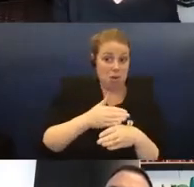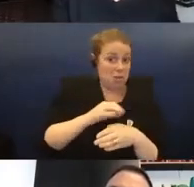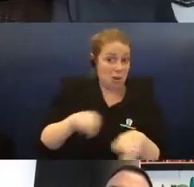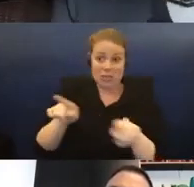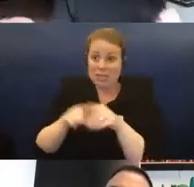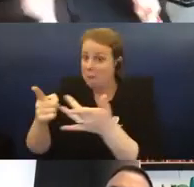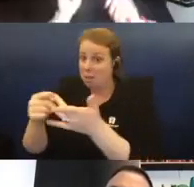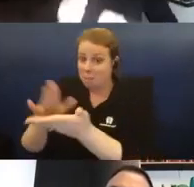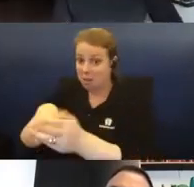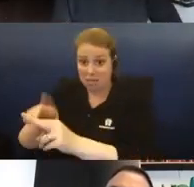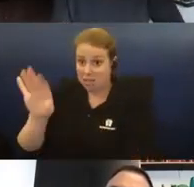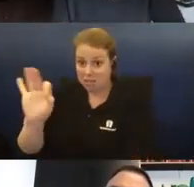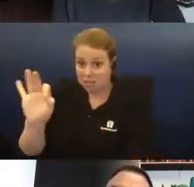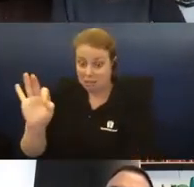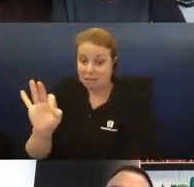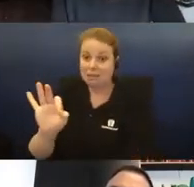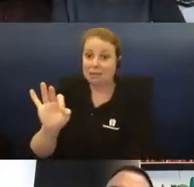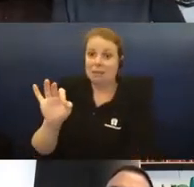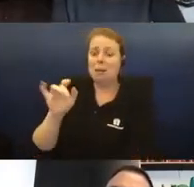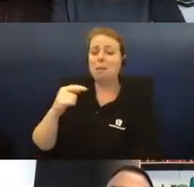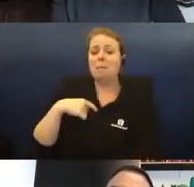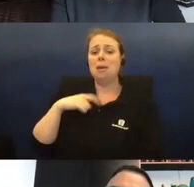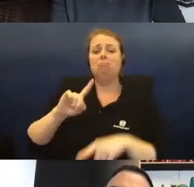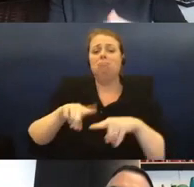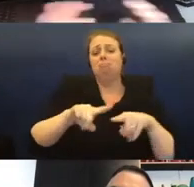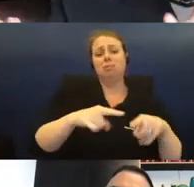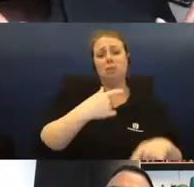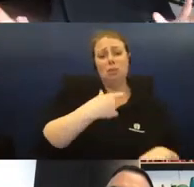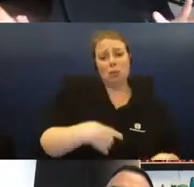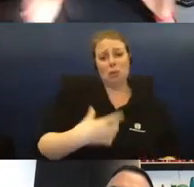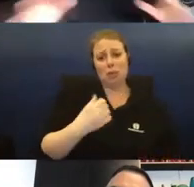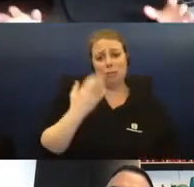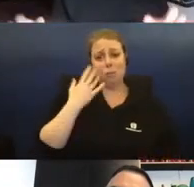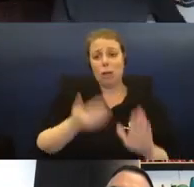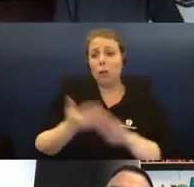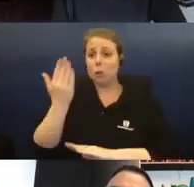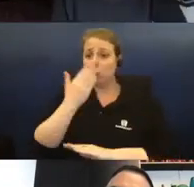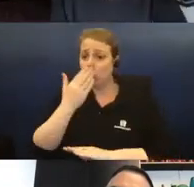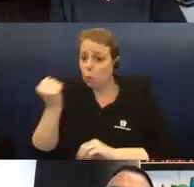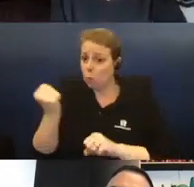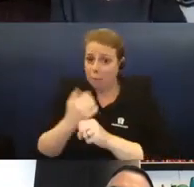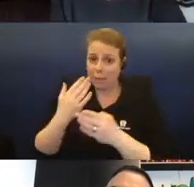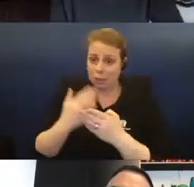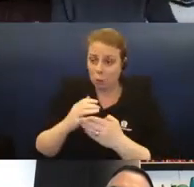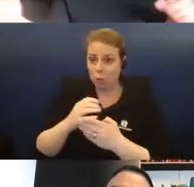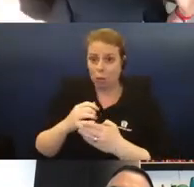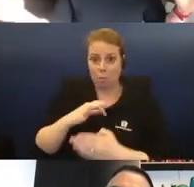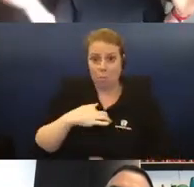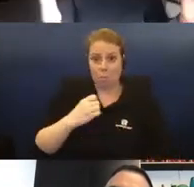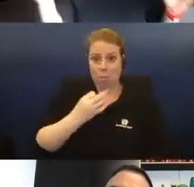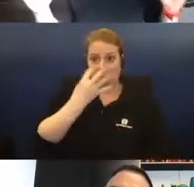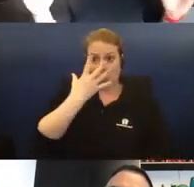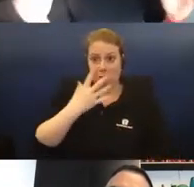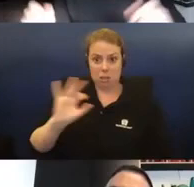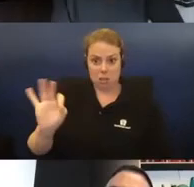and, you know, I wear many hats, and when I go to school, I make sure that I don't want to embarrass them too much, being